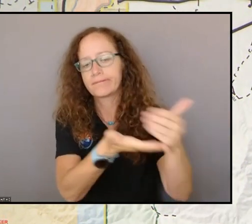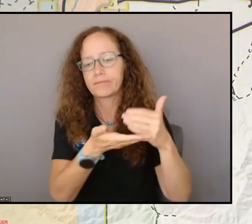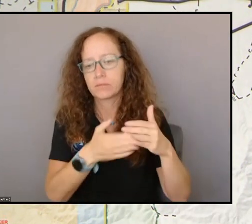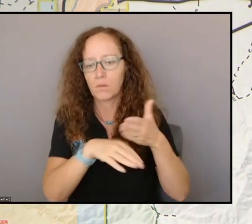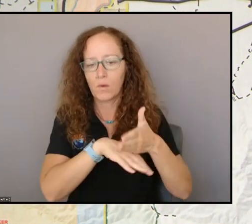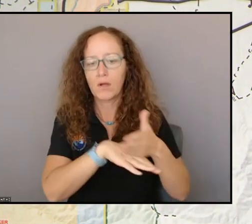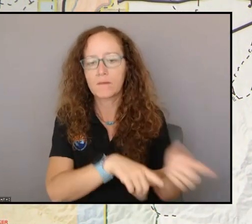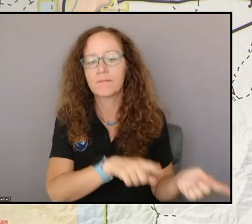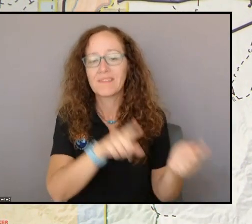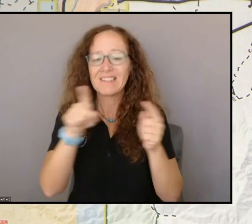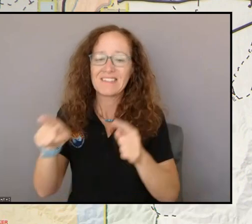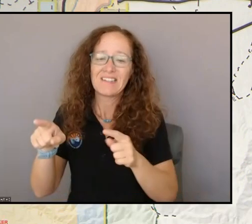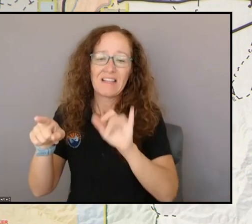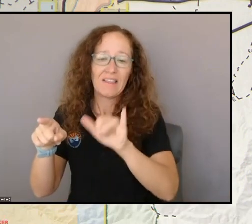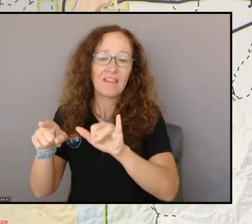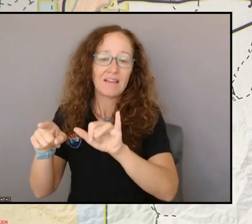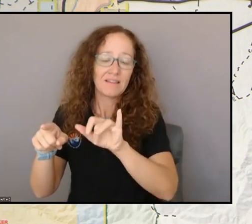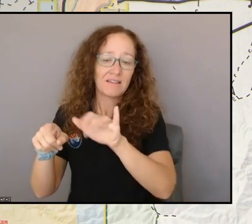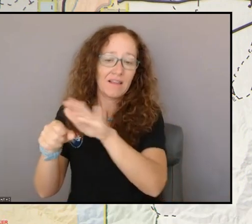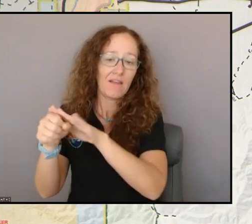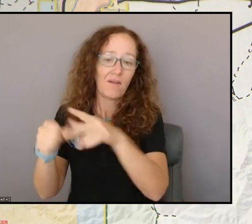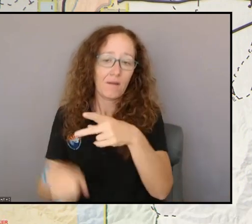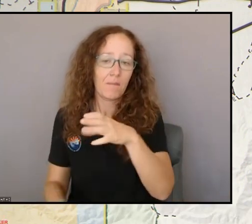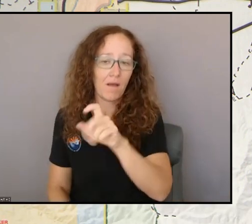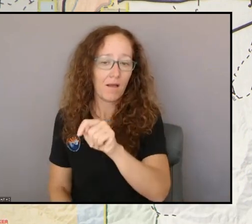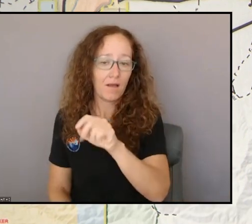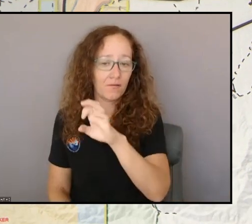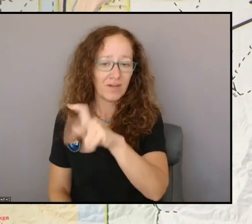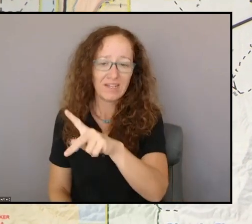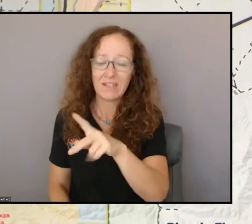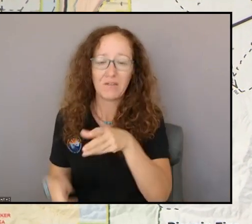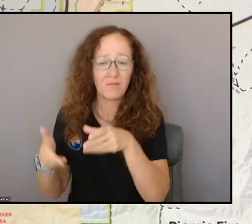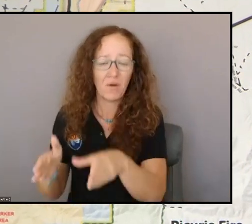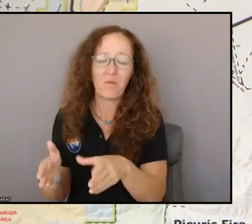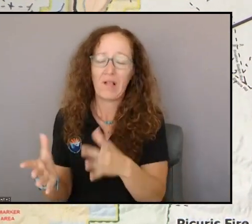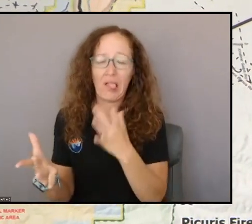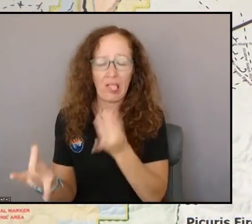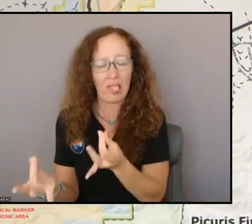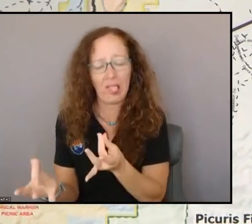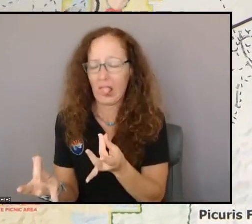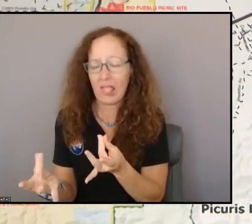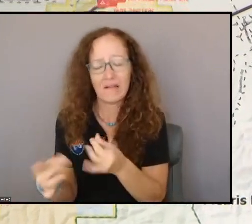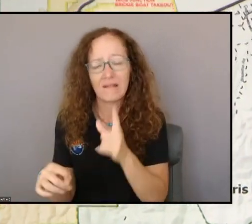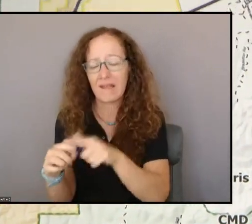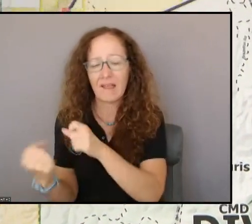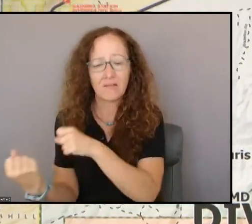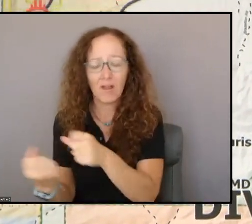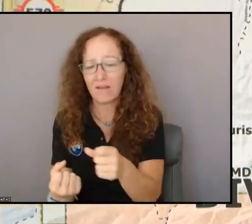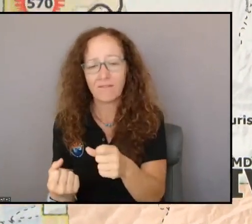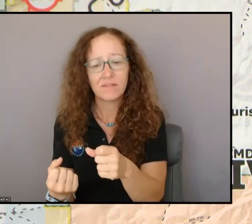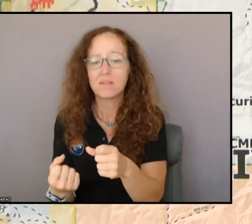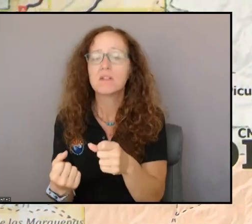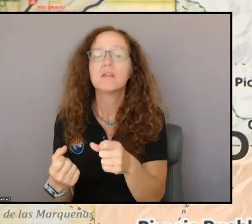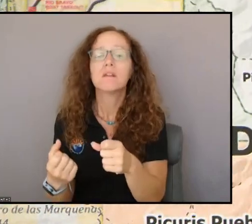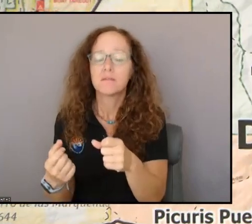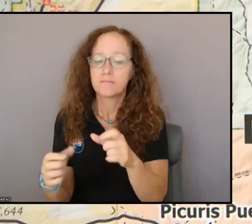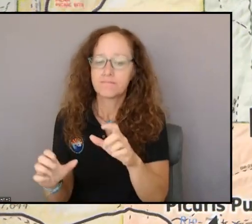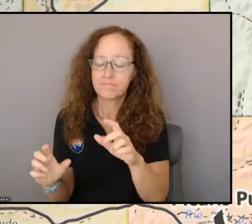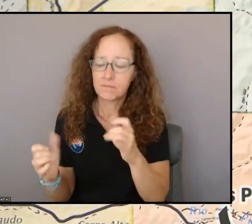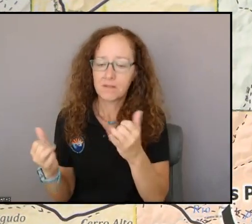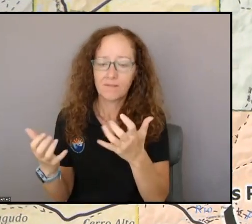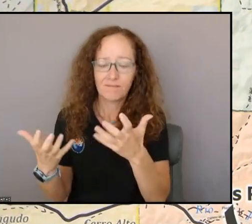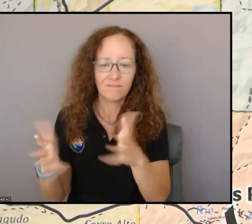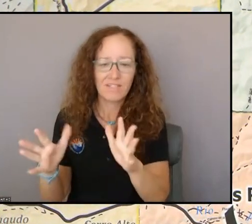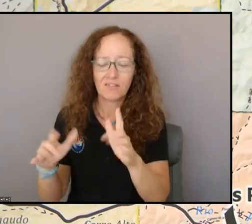that Forest Road. So we have been looking down at U.S. Hill and this Gallegos Peak Road and looking at opportunities